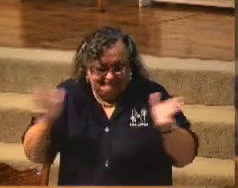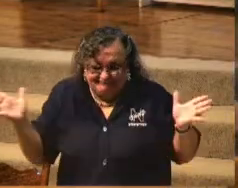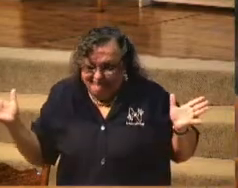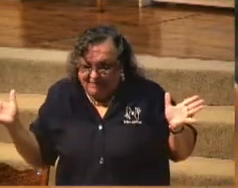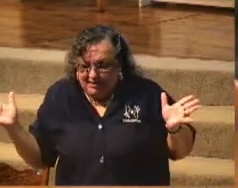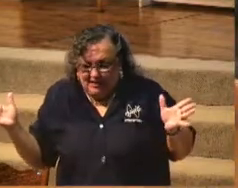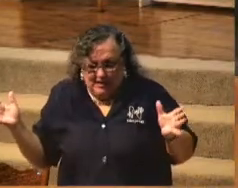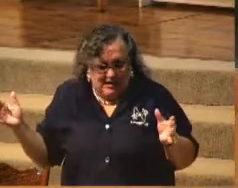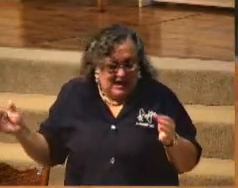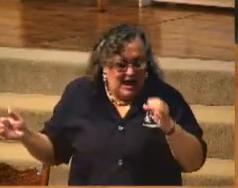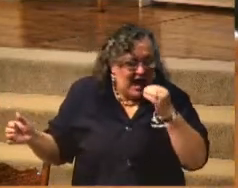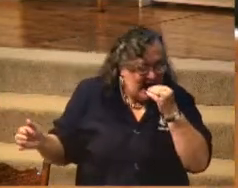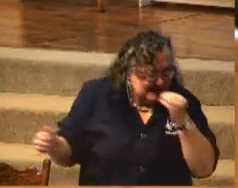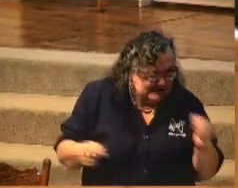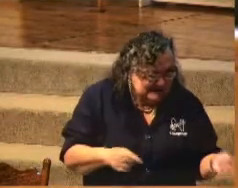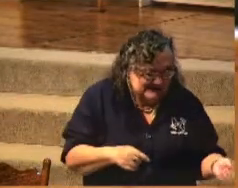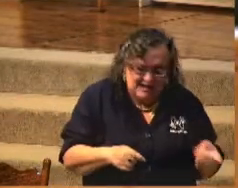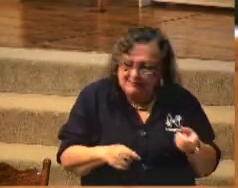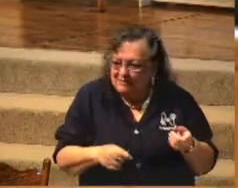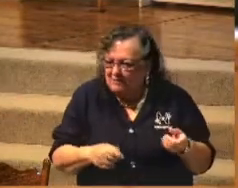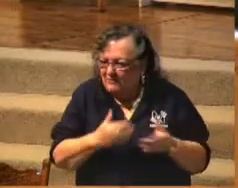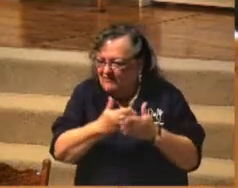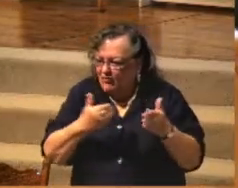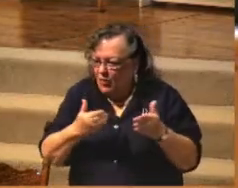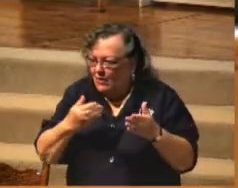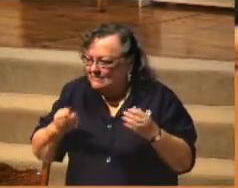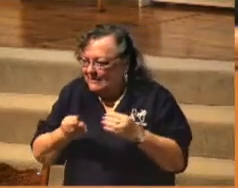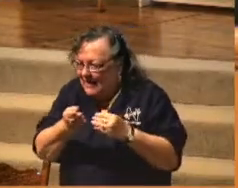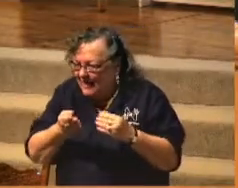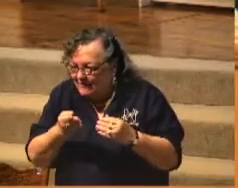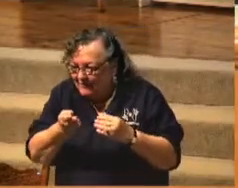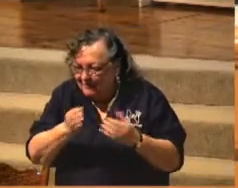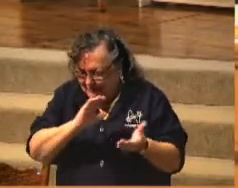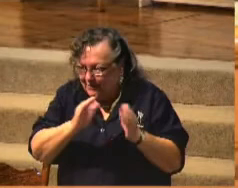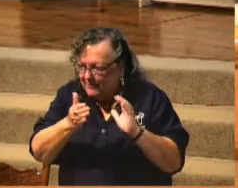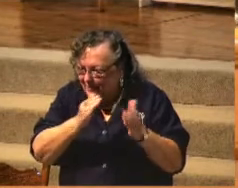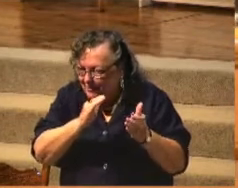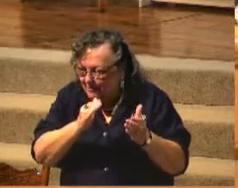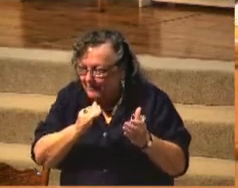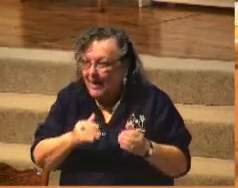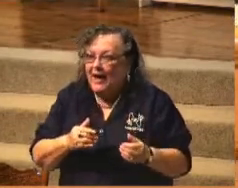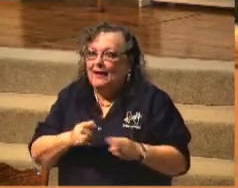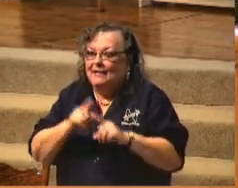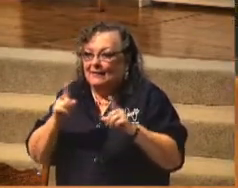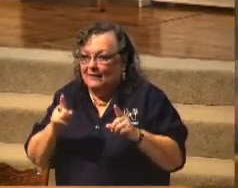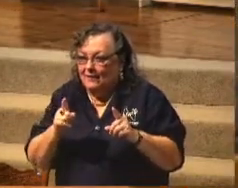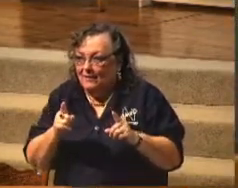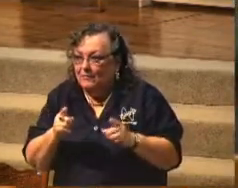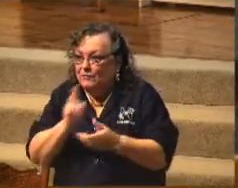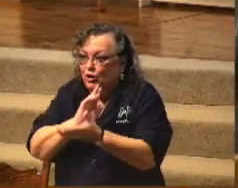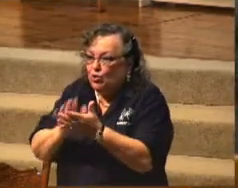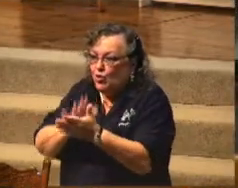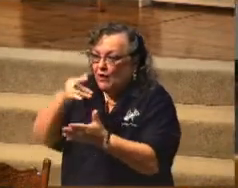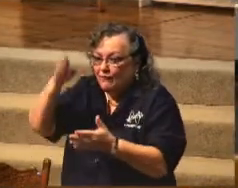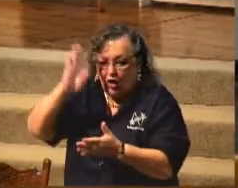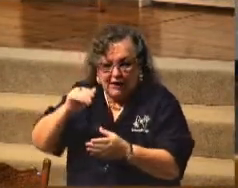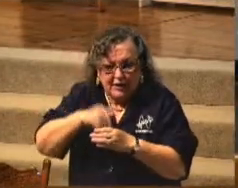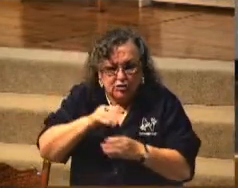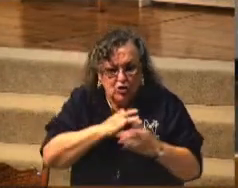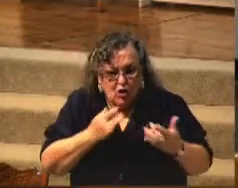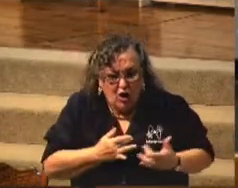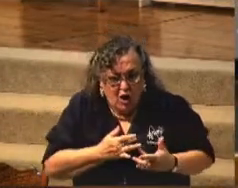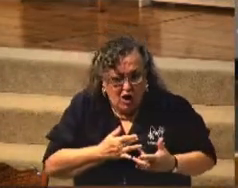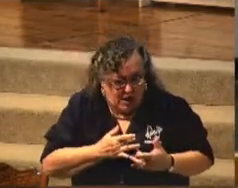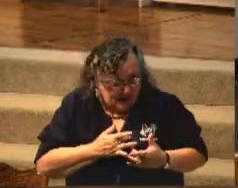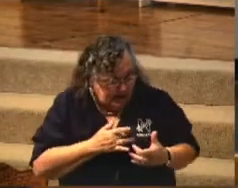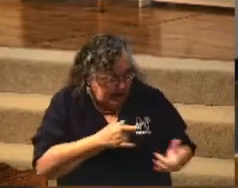it's been in the oven. But when the radiance of the shining glory of God gets in your heart and amplifies what